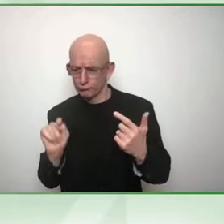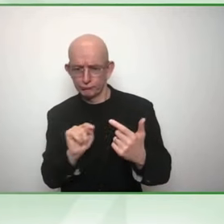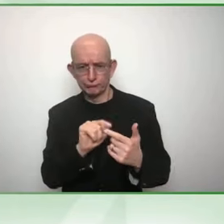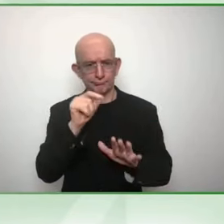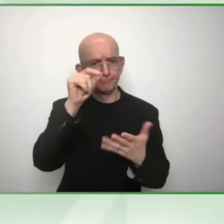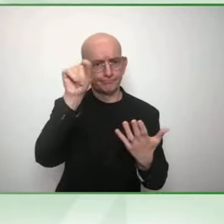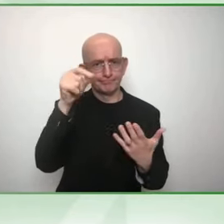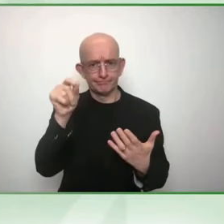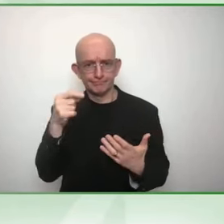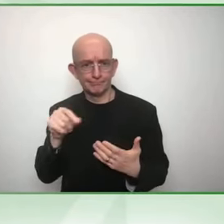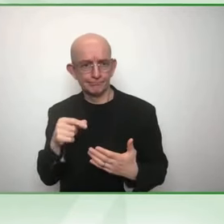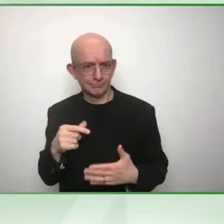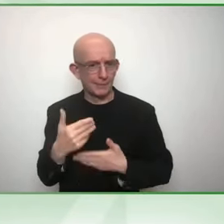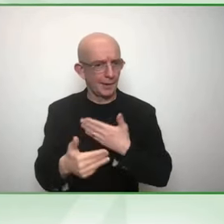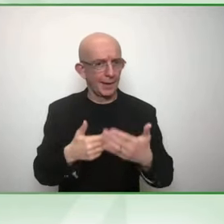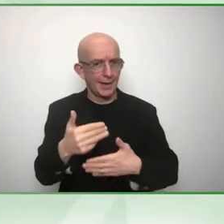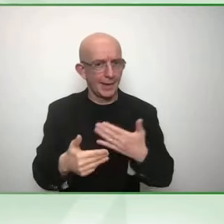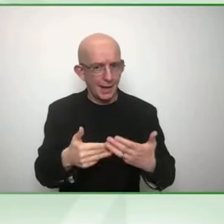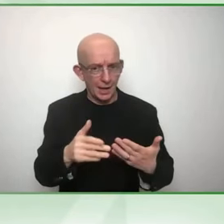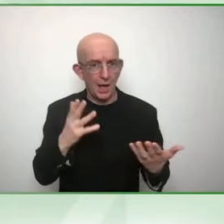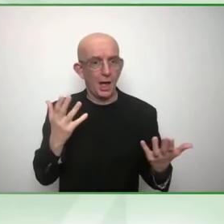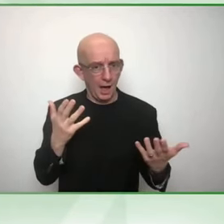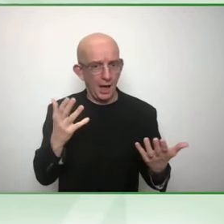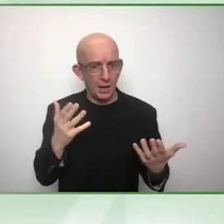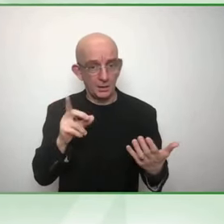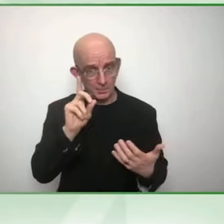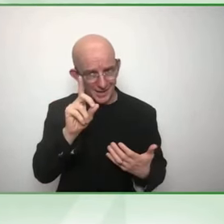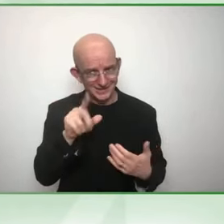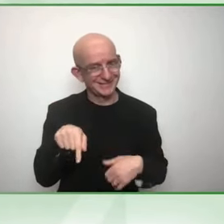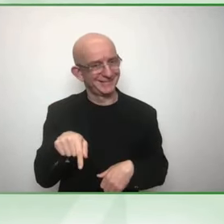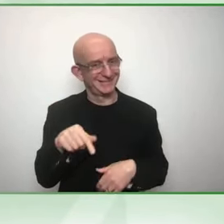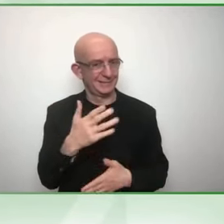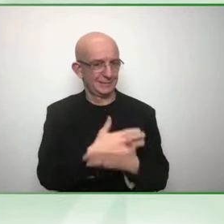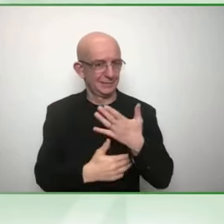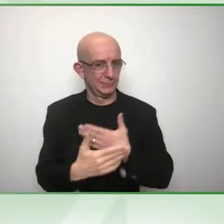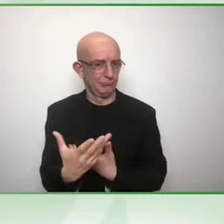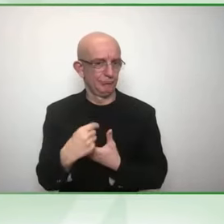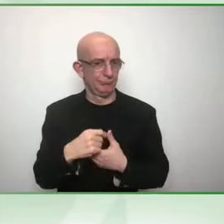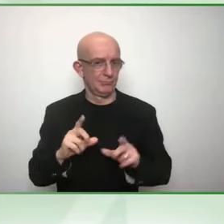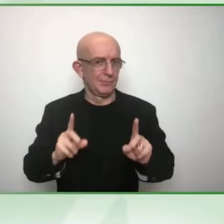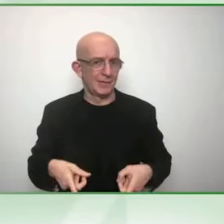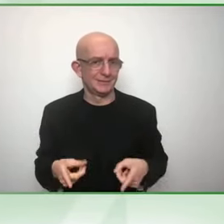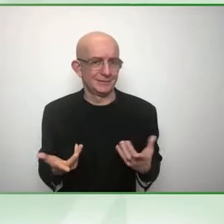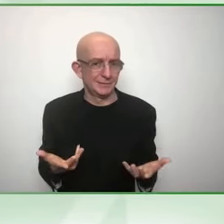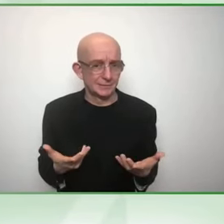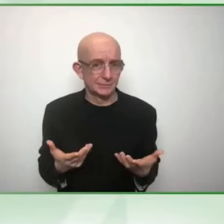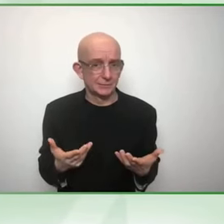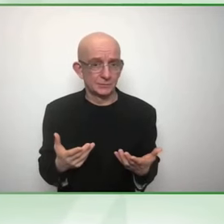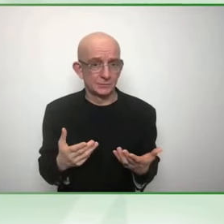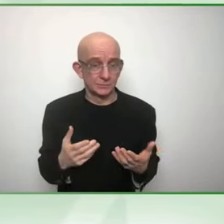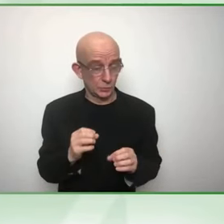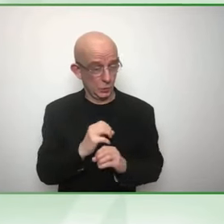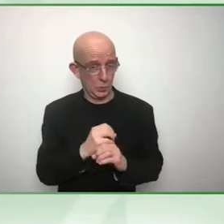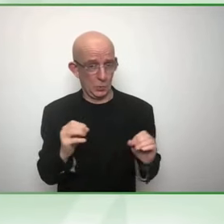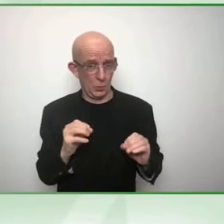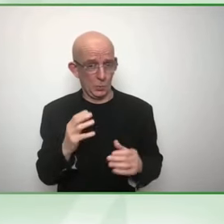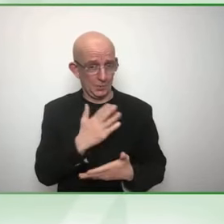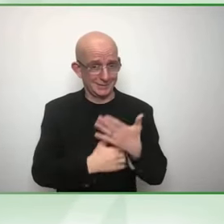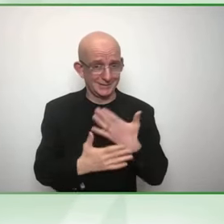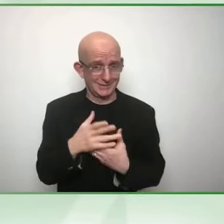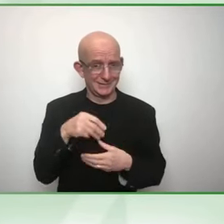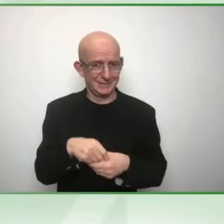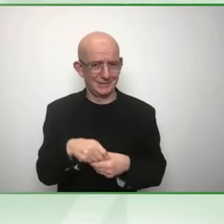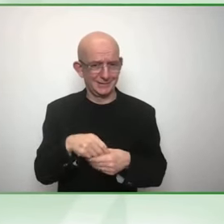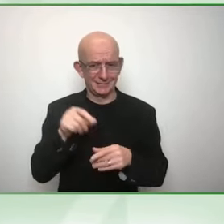without business. And there is no way that we can, in any hope, create an inclusive society